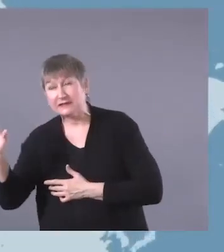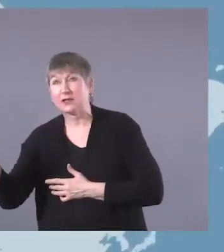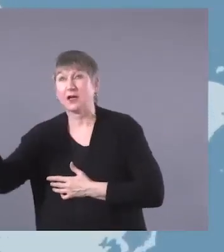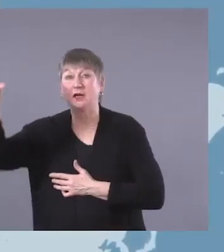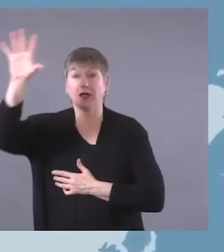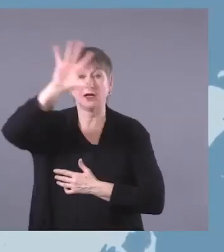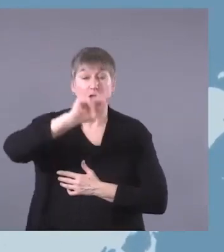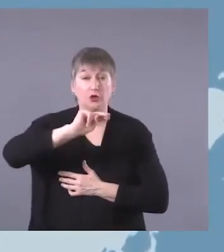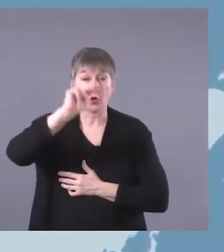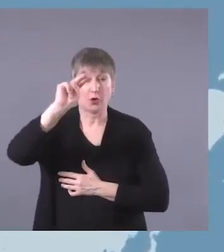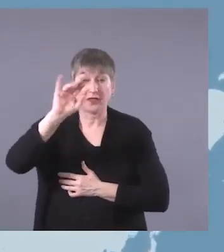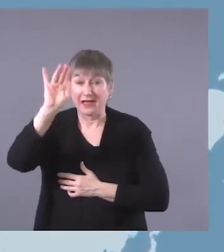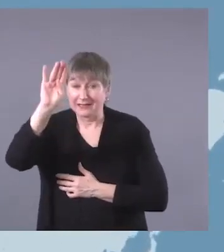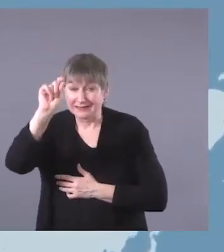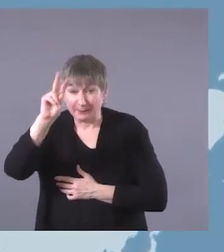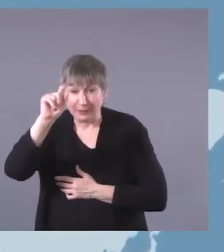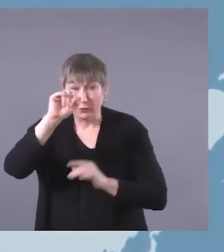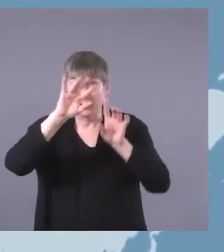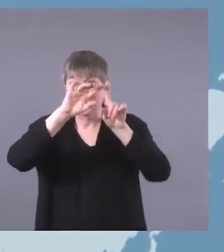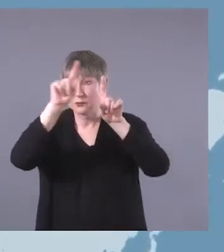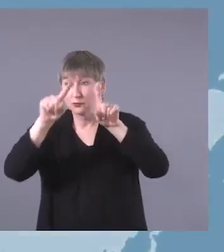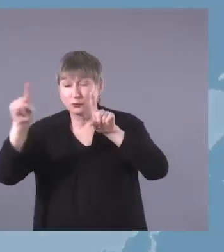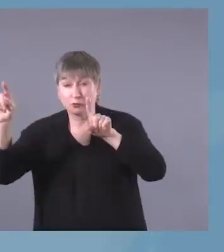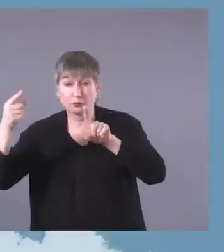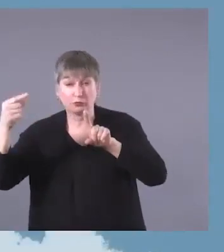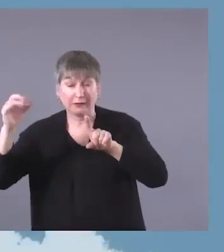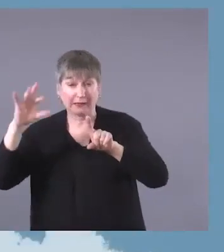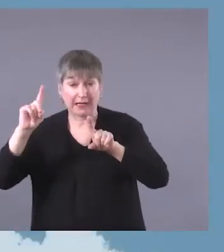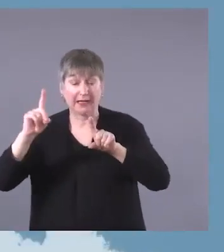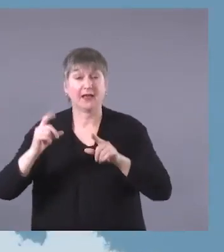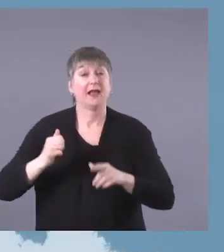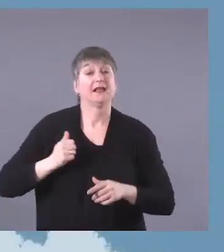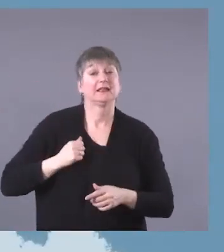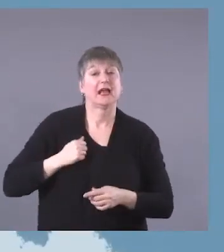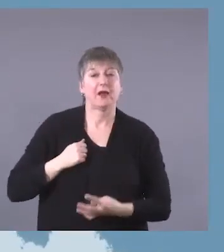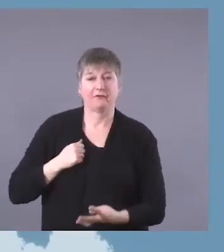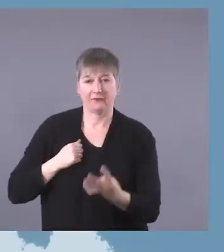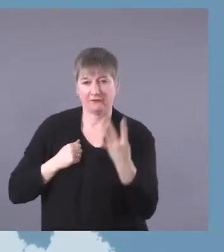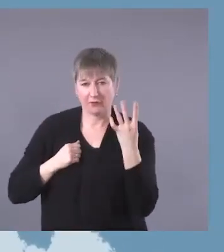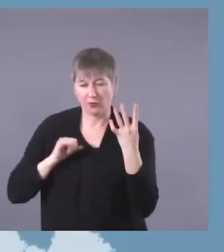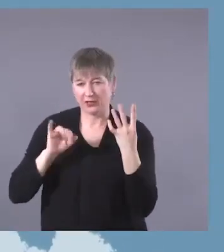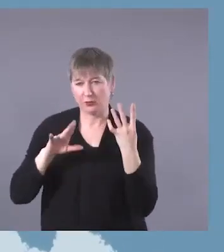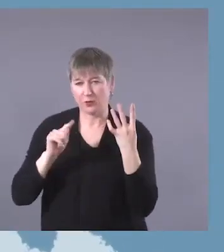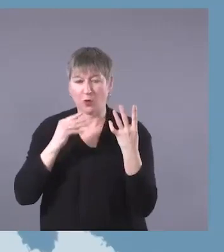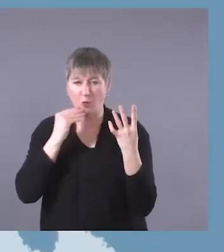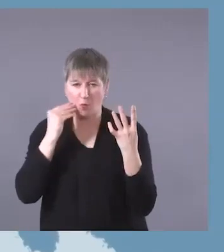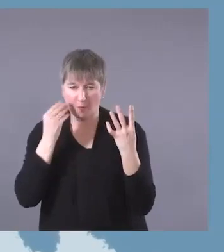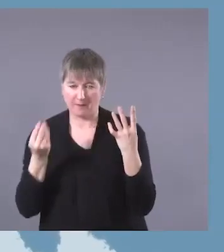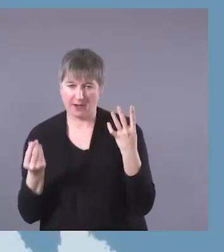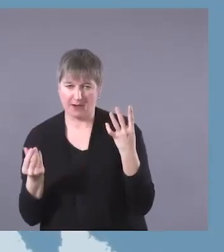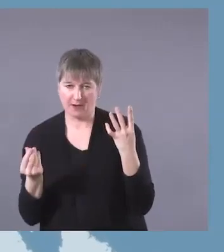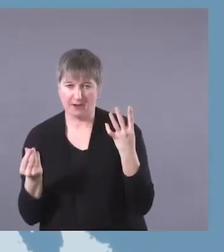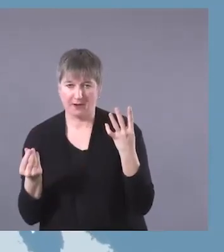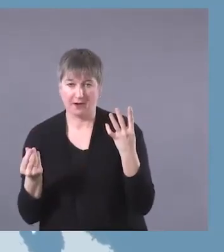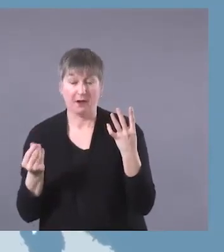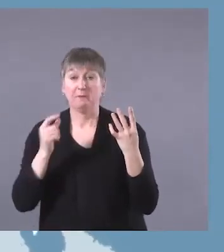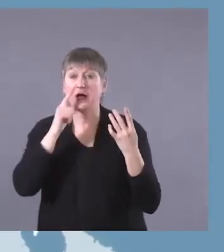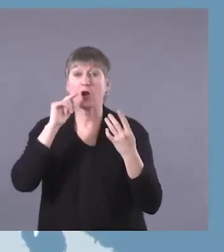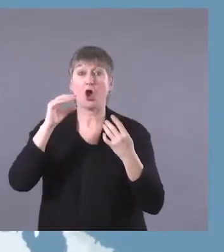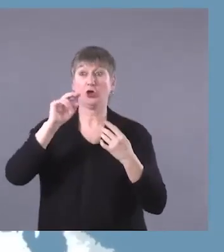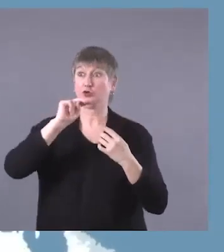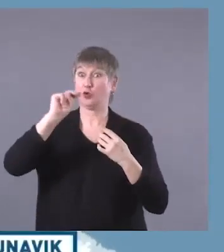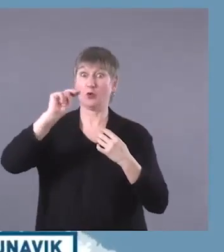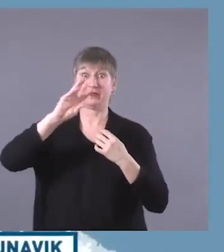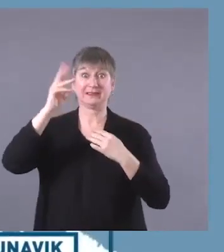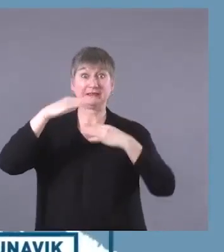way from Siberia to Greenland. In Canada, there are four Inuit homelands. But they're not all just north of 60, with populations